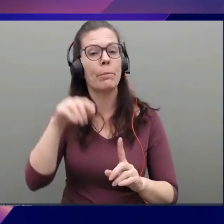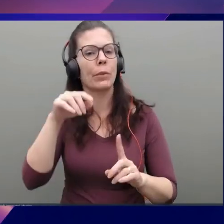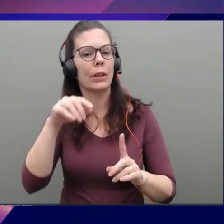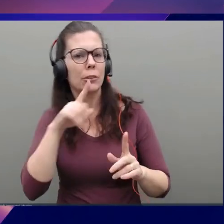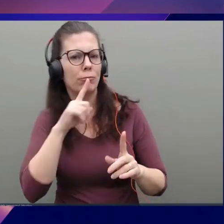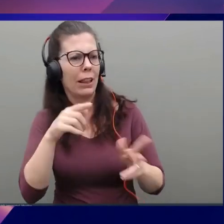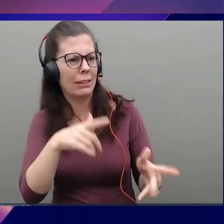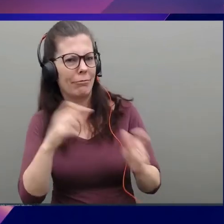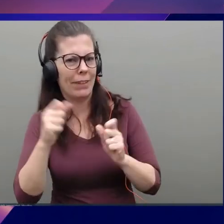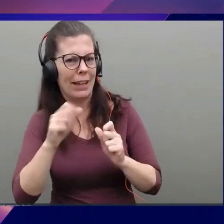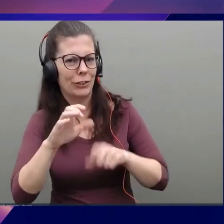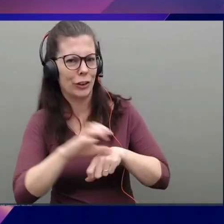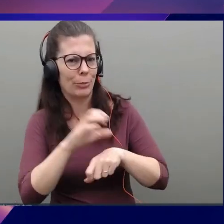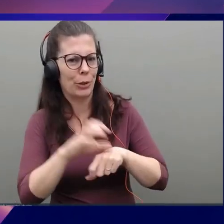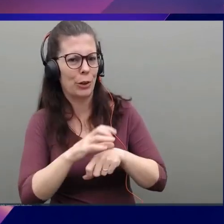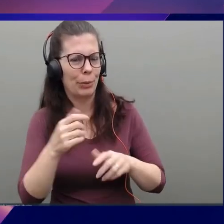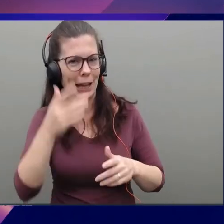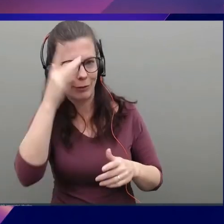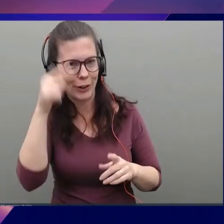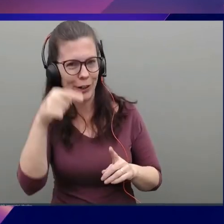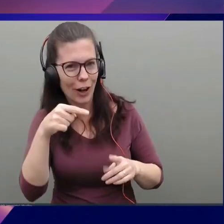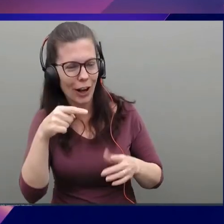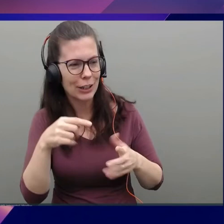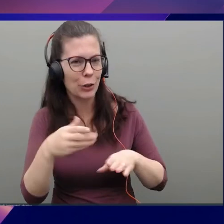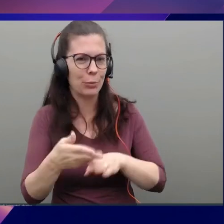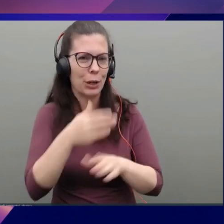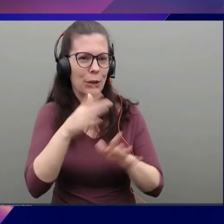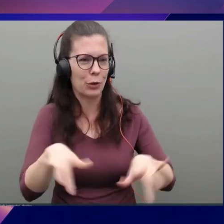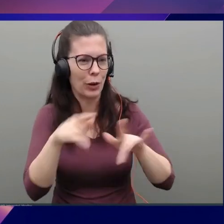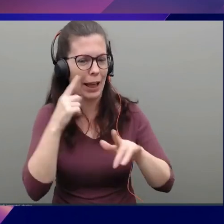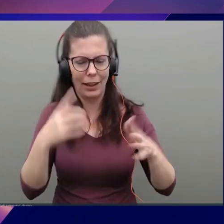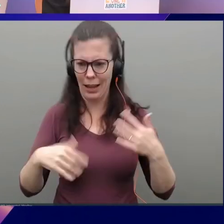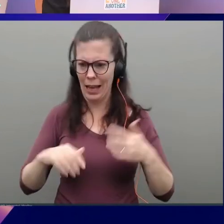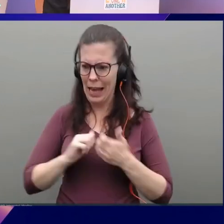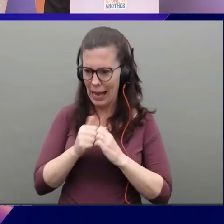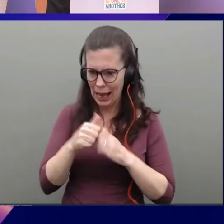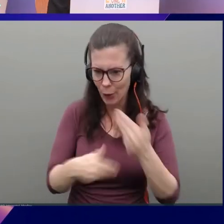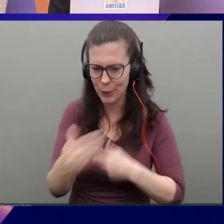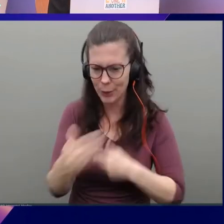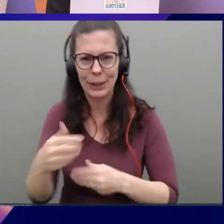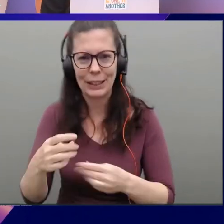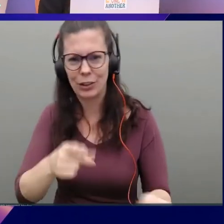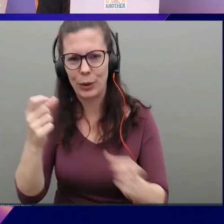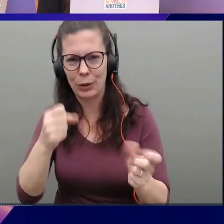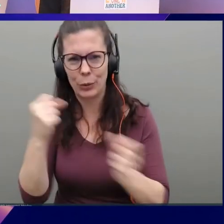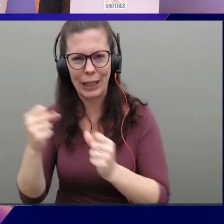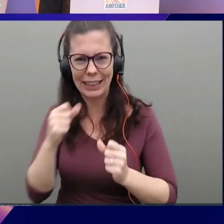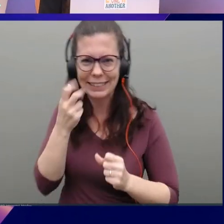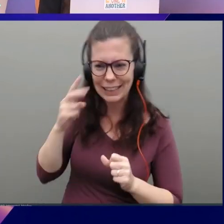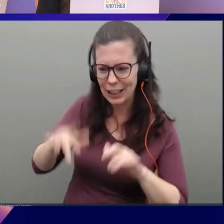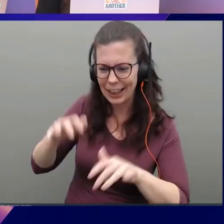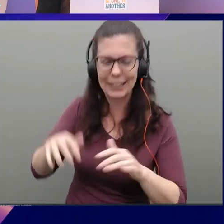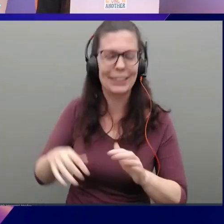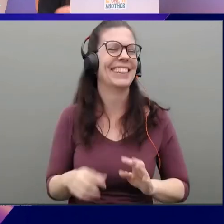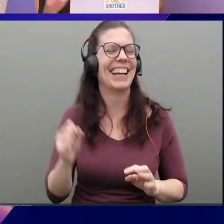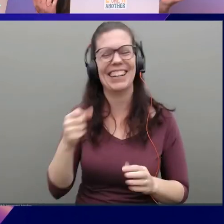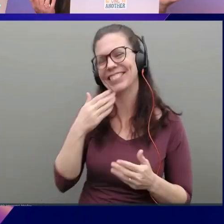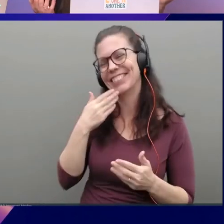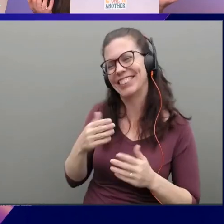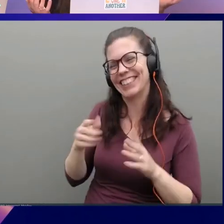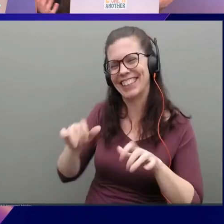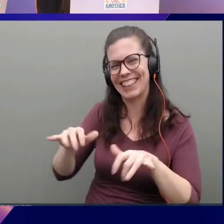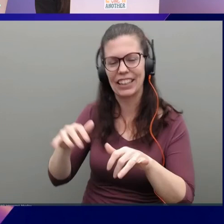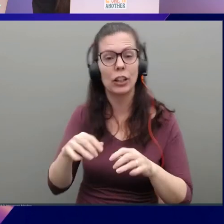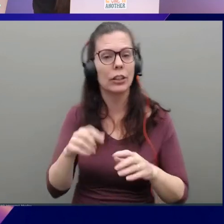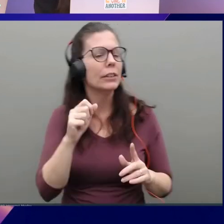you said that you had this pre-recorded. I'm like how are you moving so fast and getting everything done? was like very online cooking. Yeah. Well, this has been really exciting. So, like where would